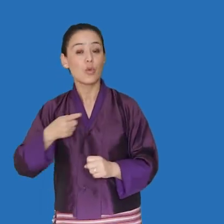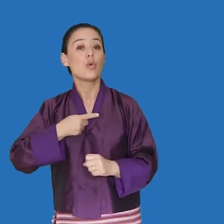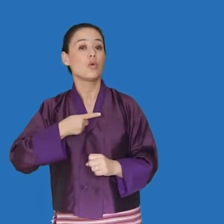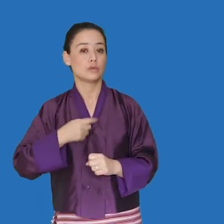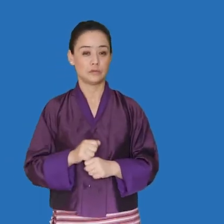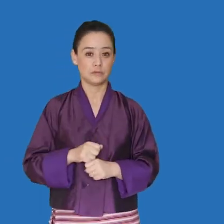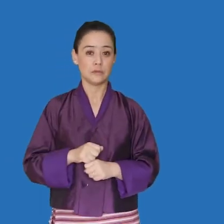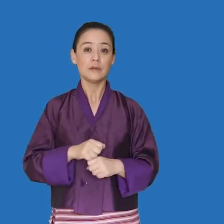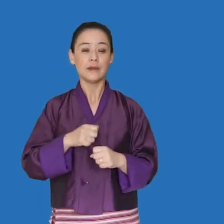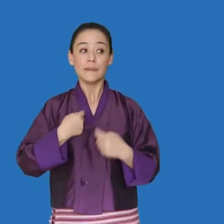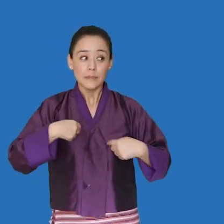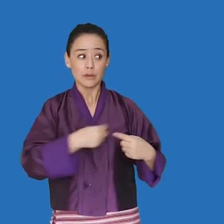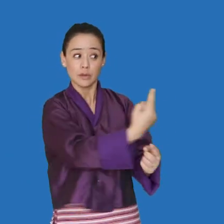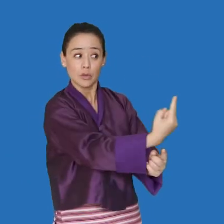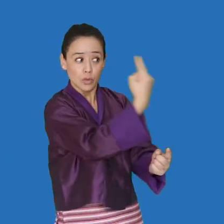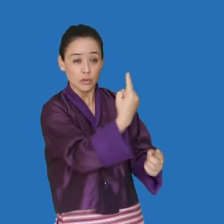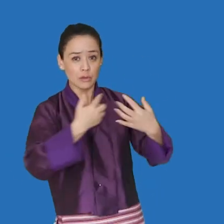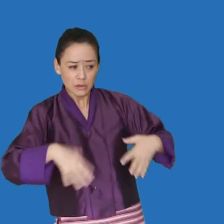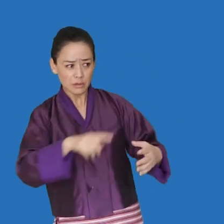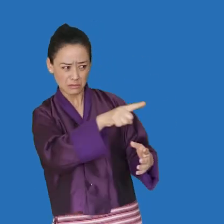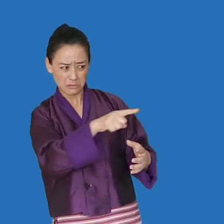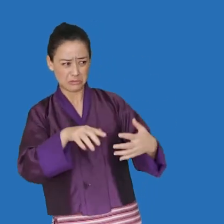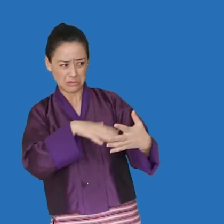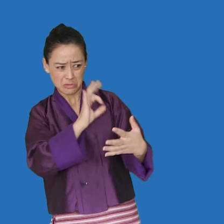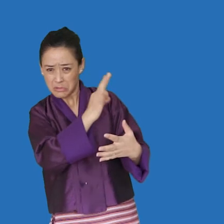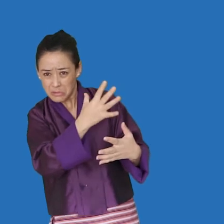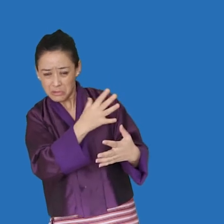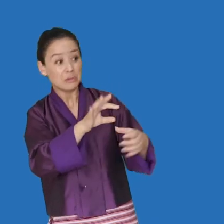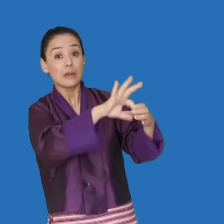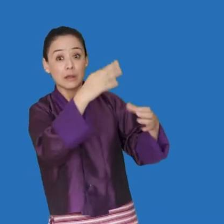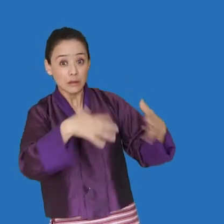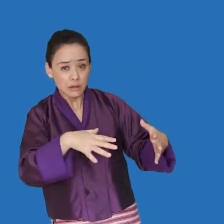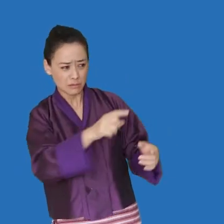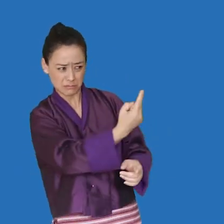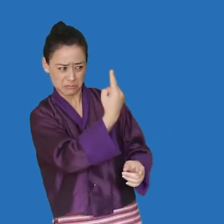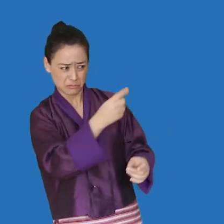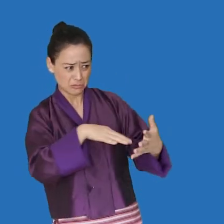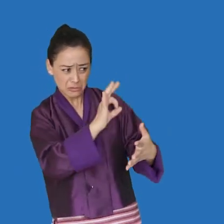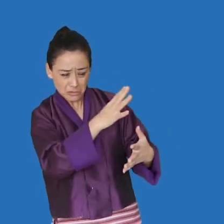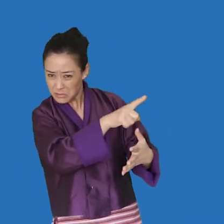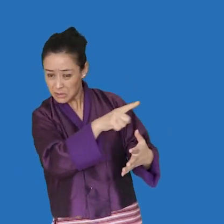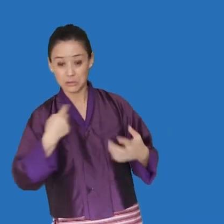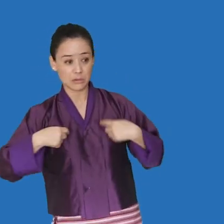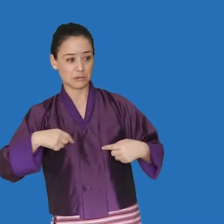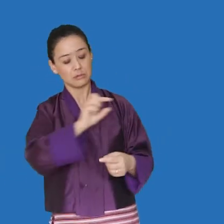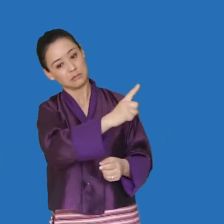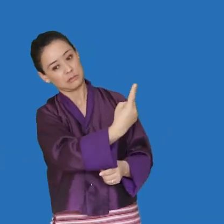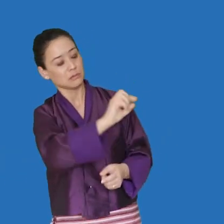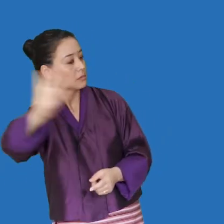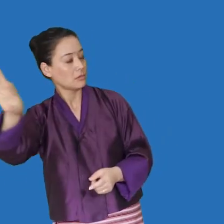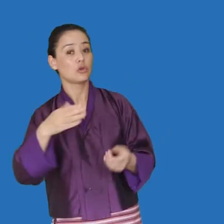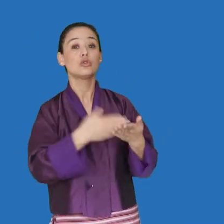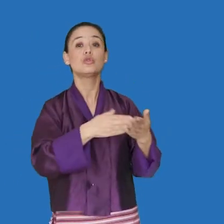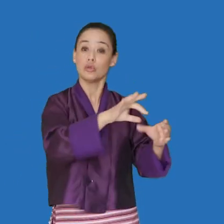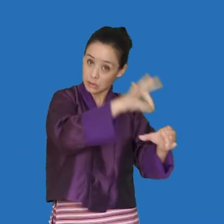also have the right to criticize and replace their elected leaders and representatives if they do not